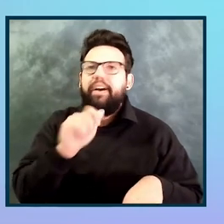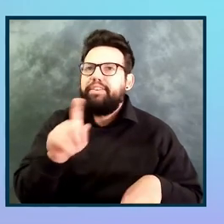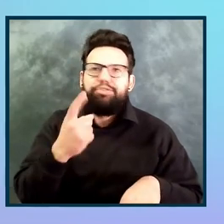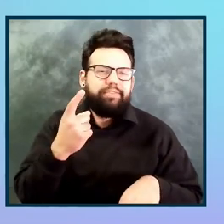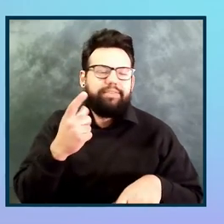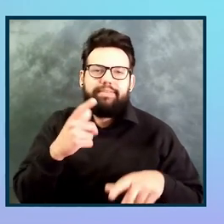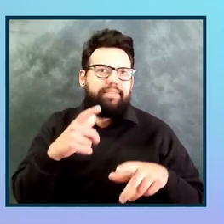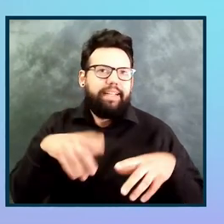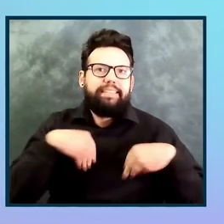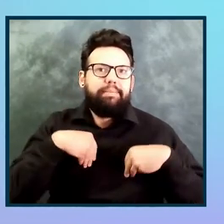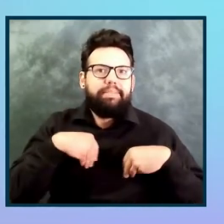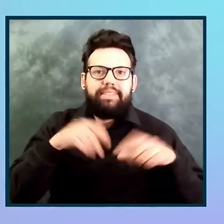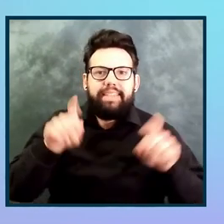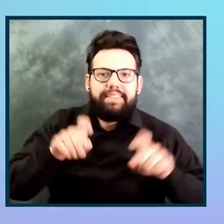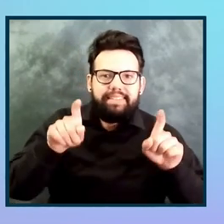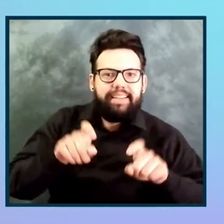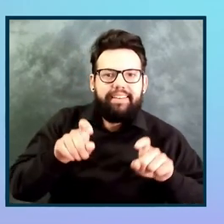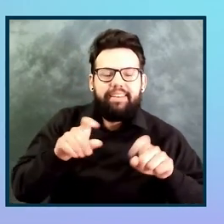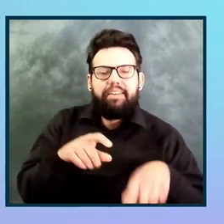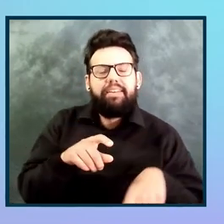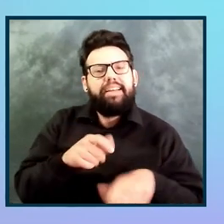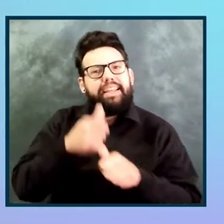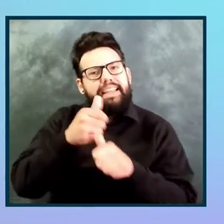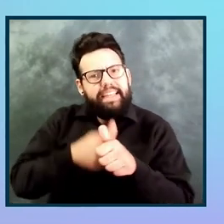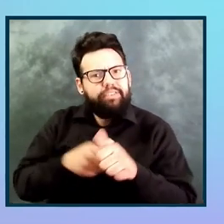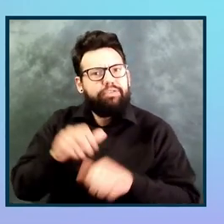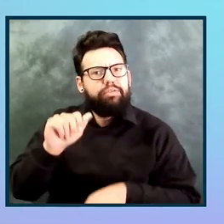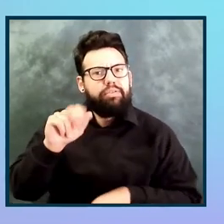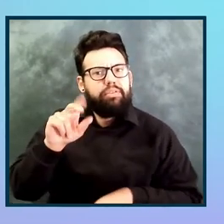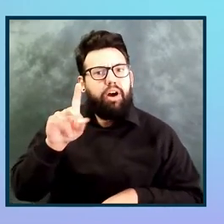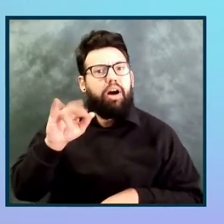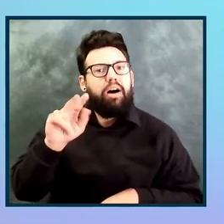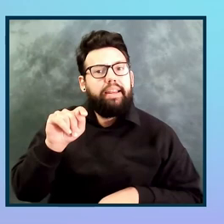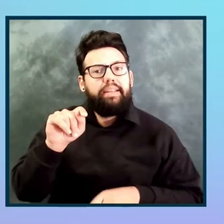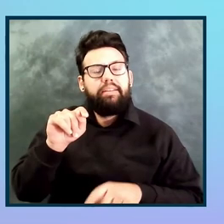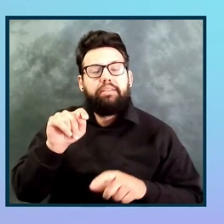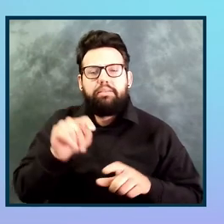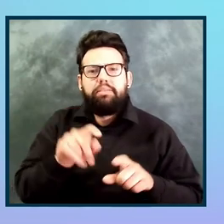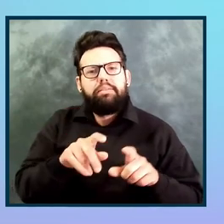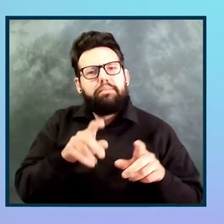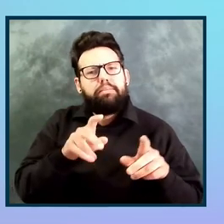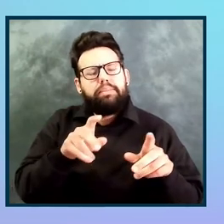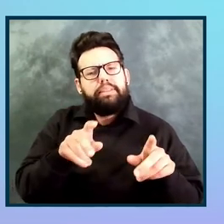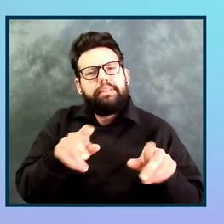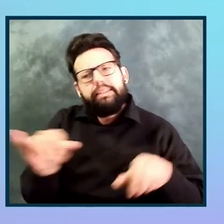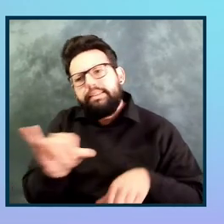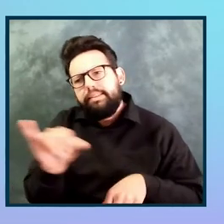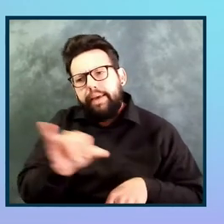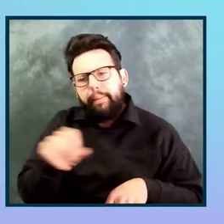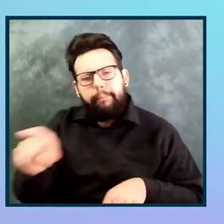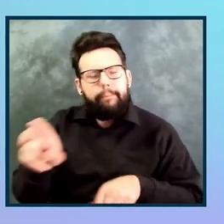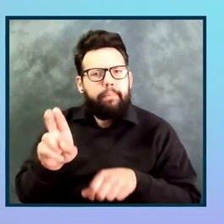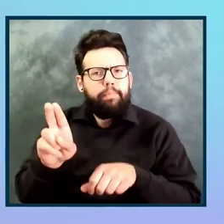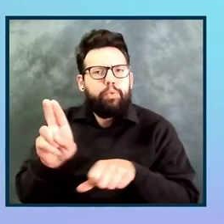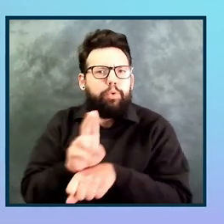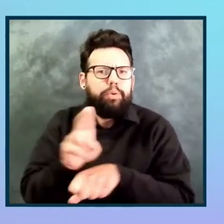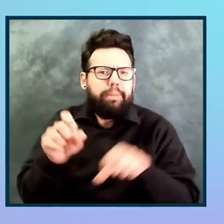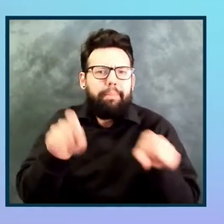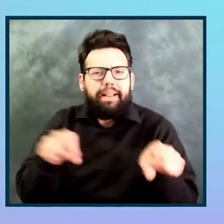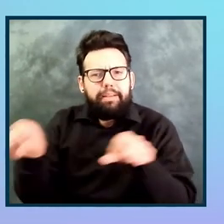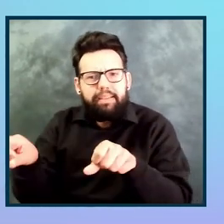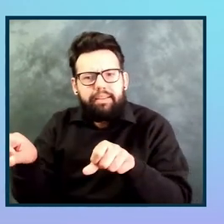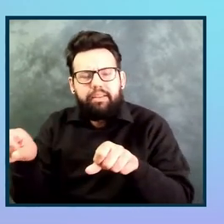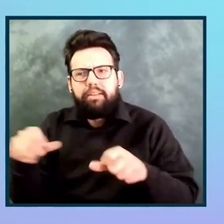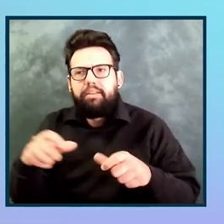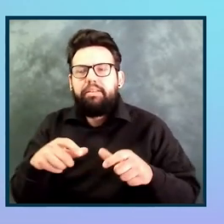testing. So even within each audit, know, similar to usability testing, it's taken, you know, even a step further and kind of points to some